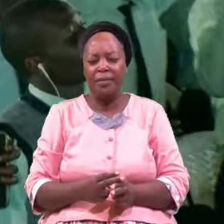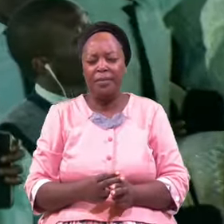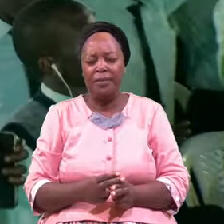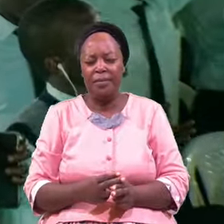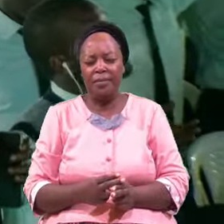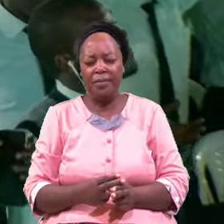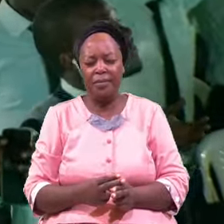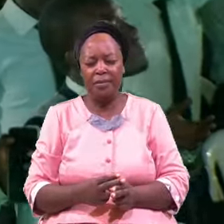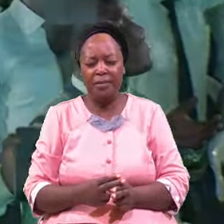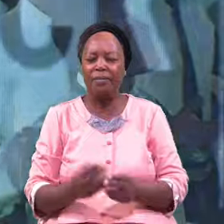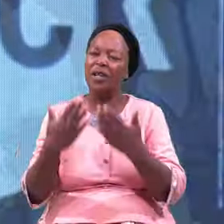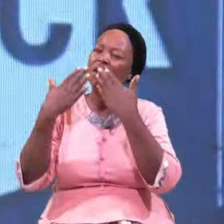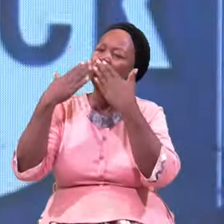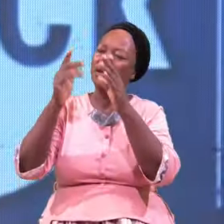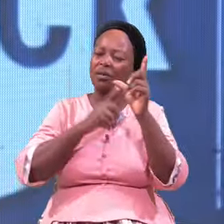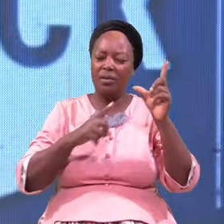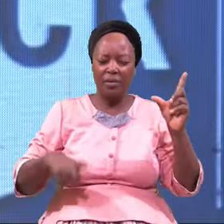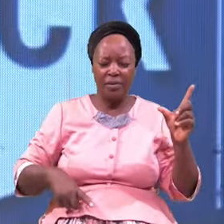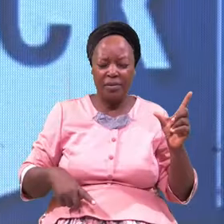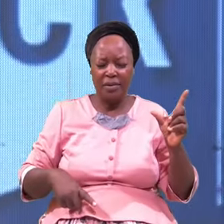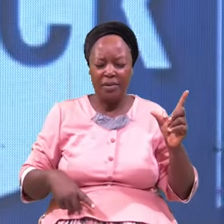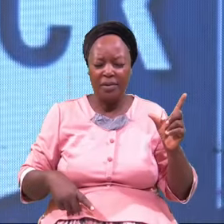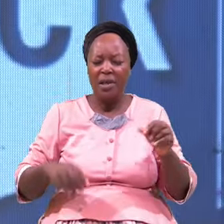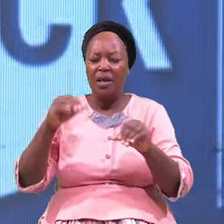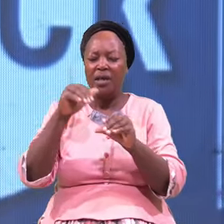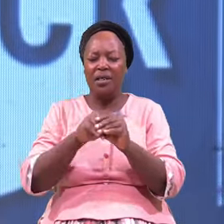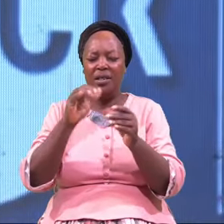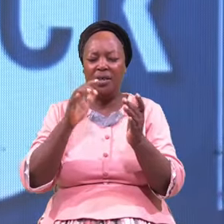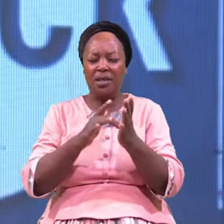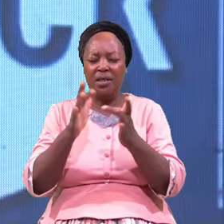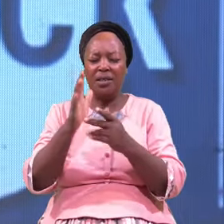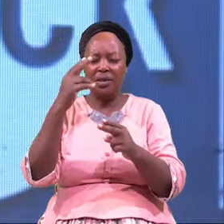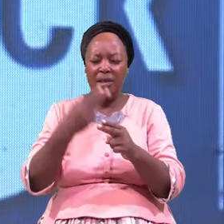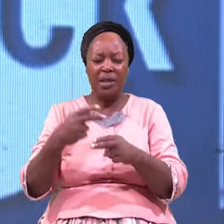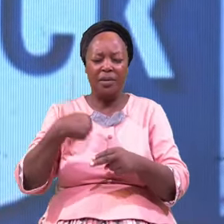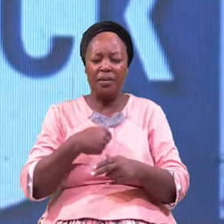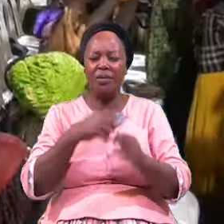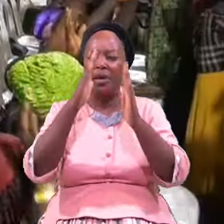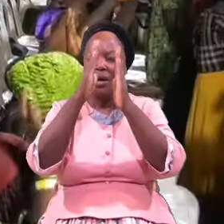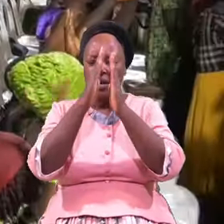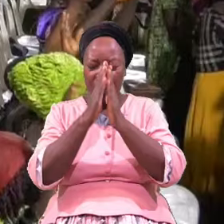Thank you Lord In Jesus name we pray